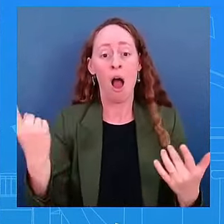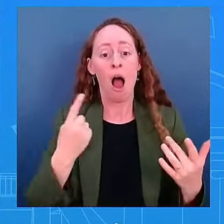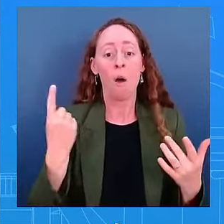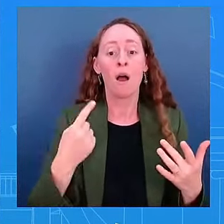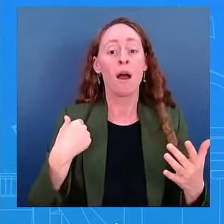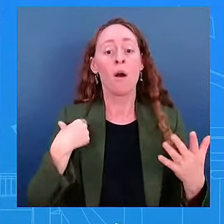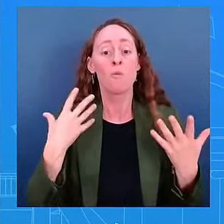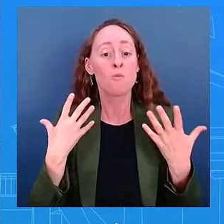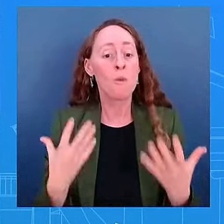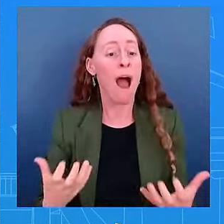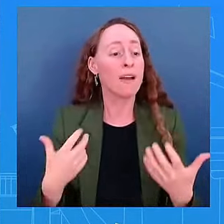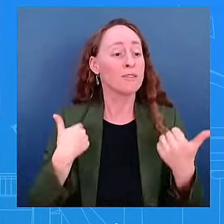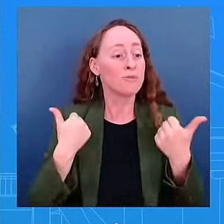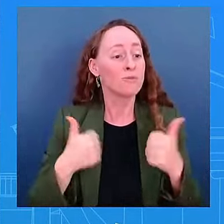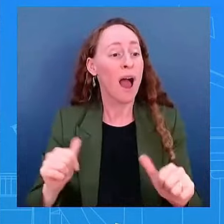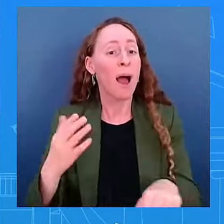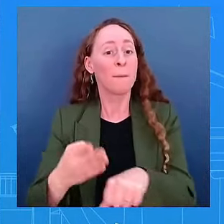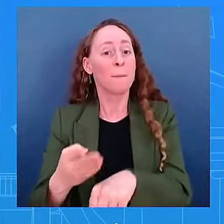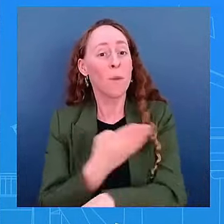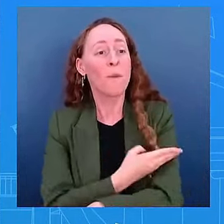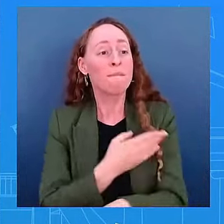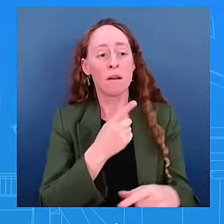it's ICE, Border Patrol.